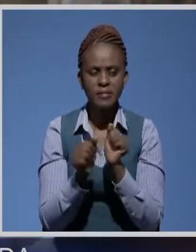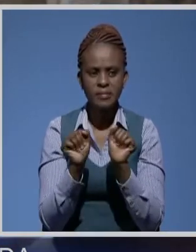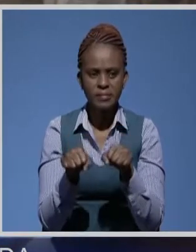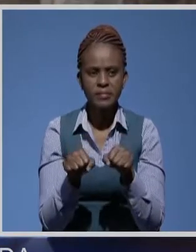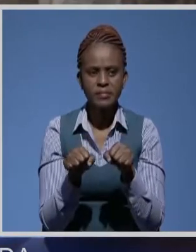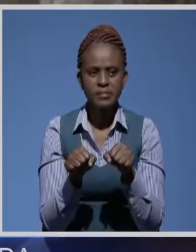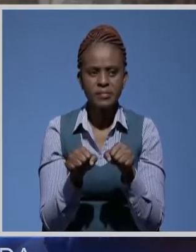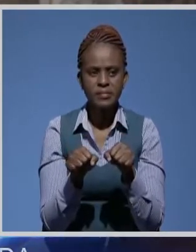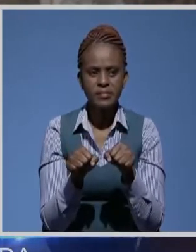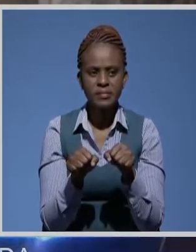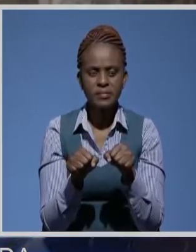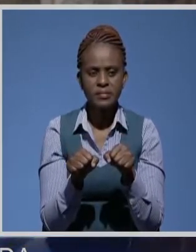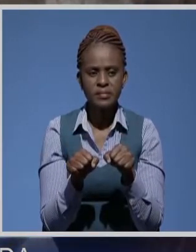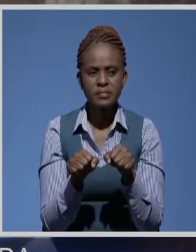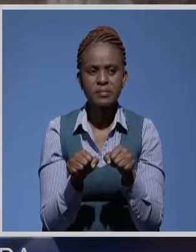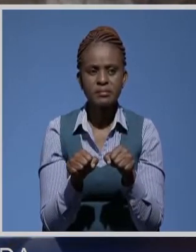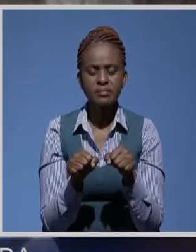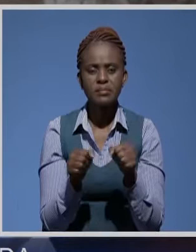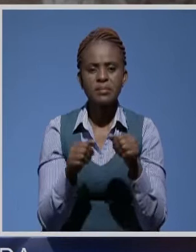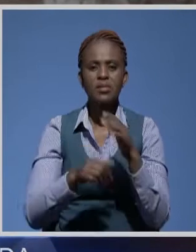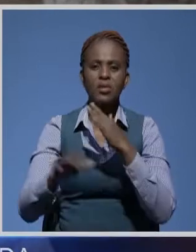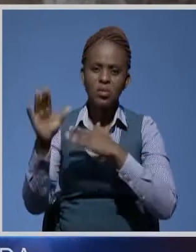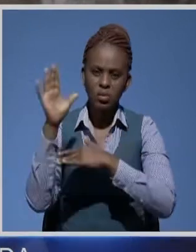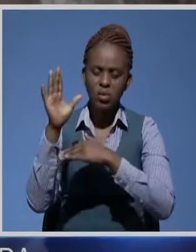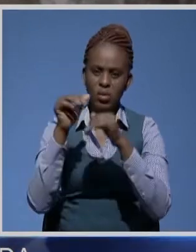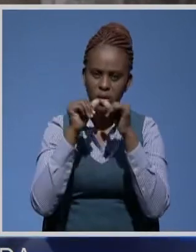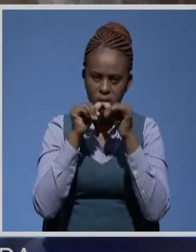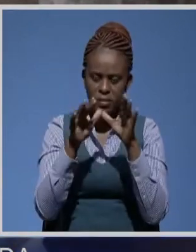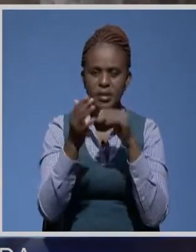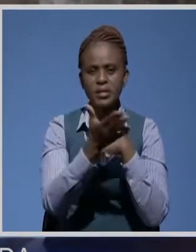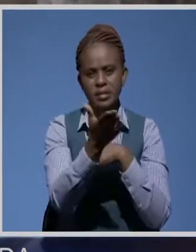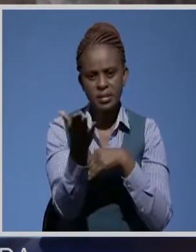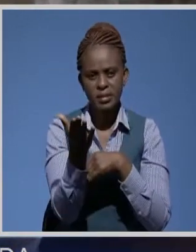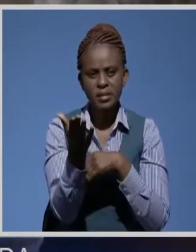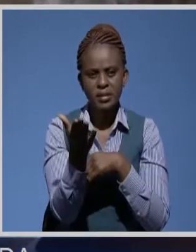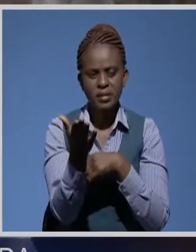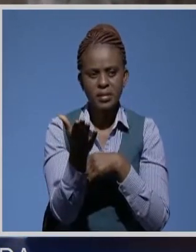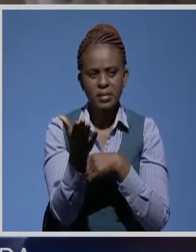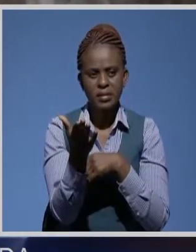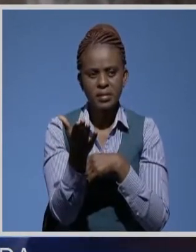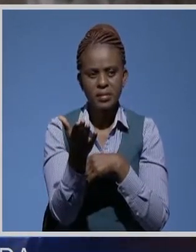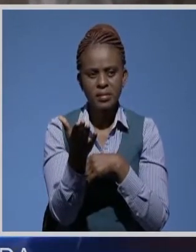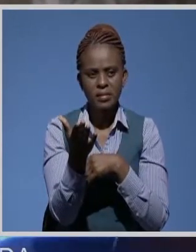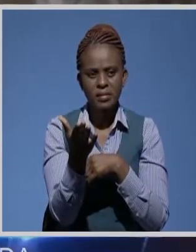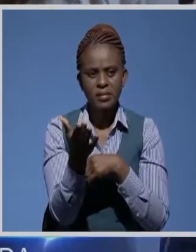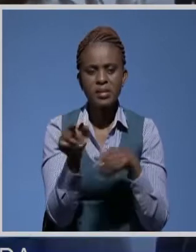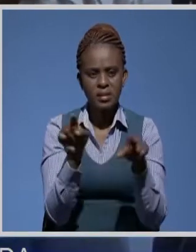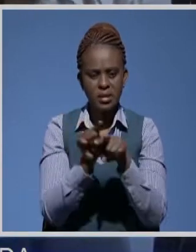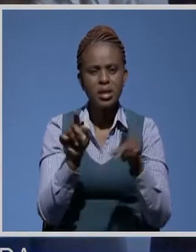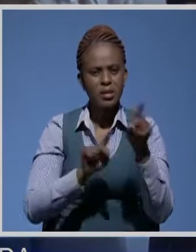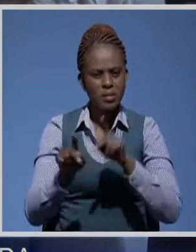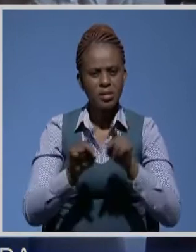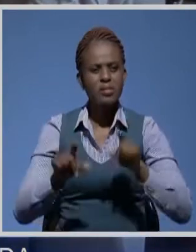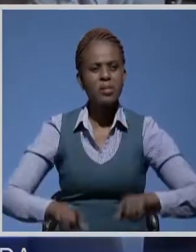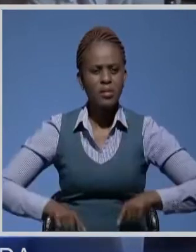for God's blessings that we may continue to do the work and people's lives are changing. Mr.